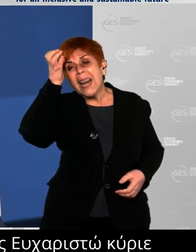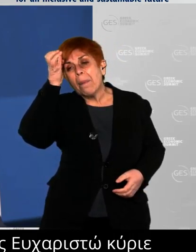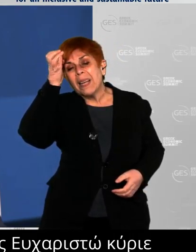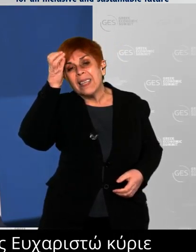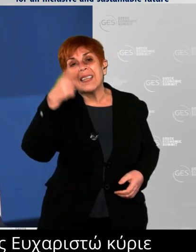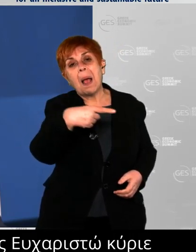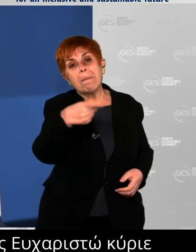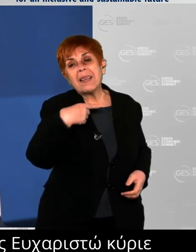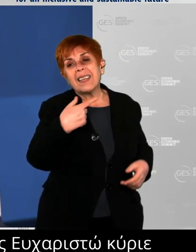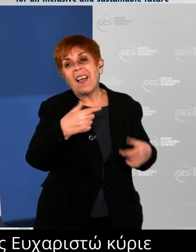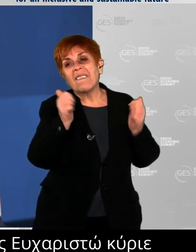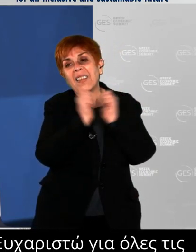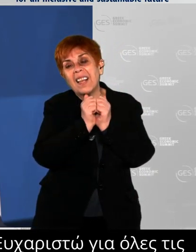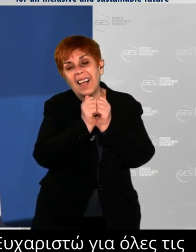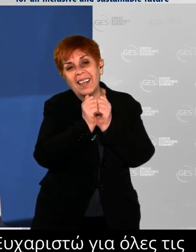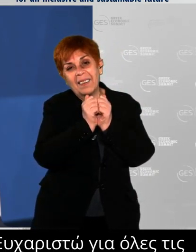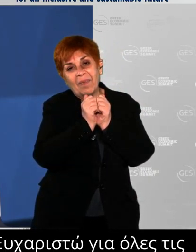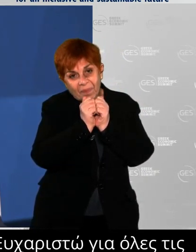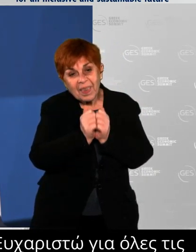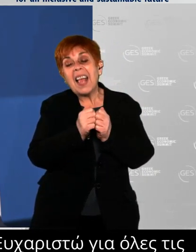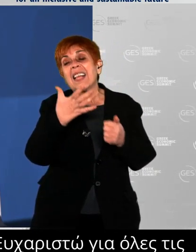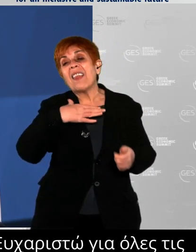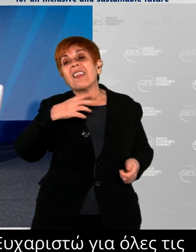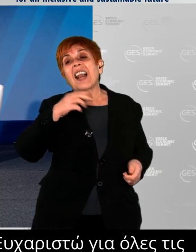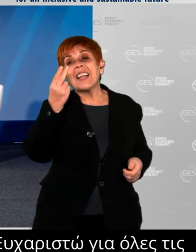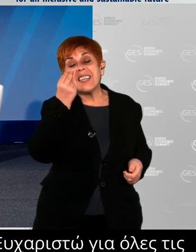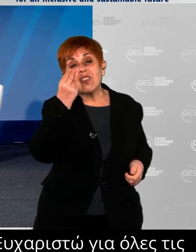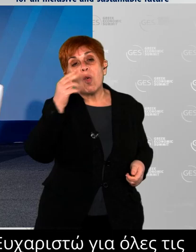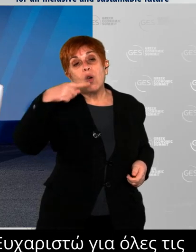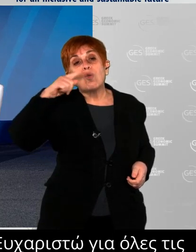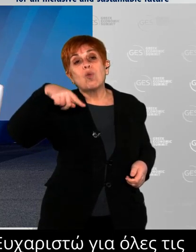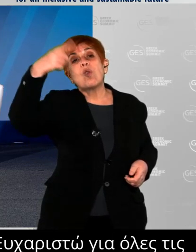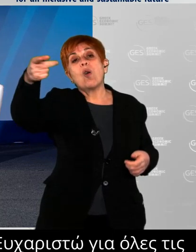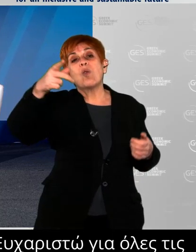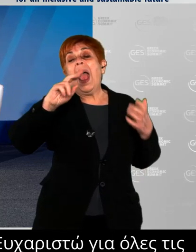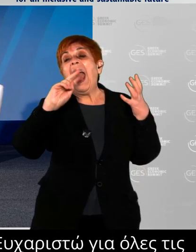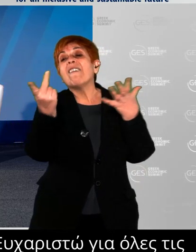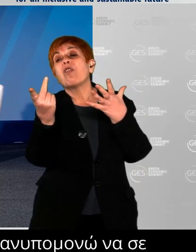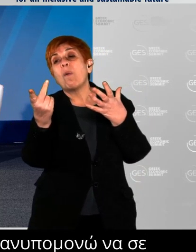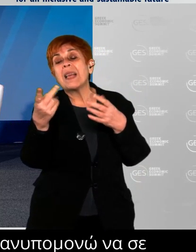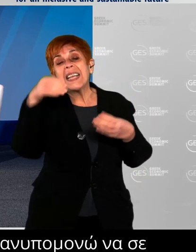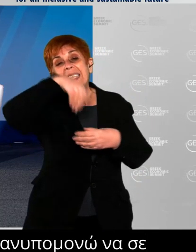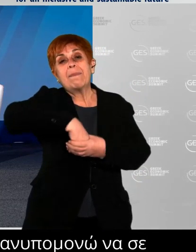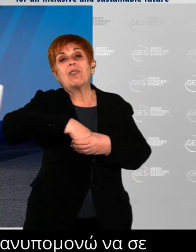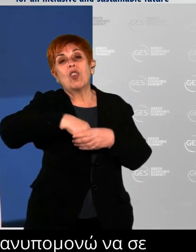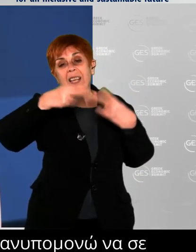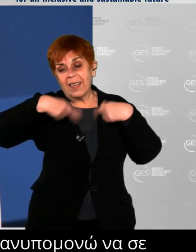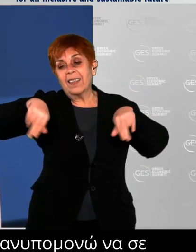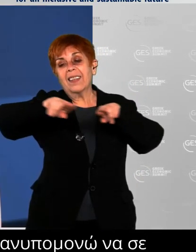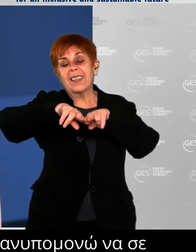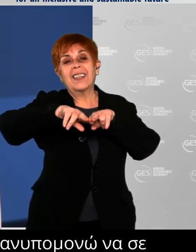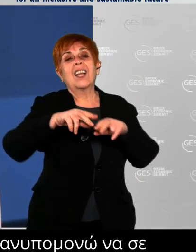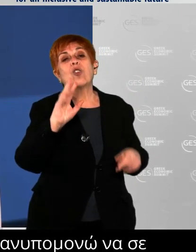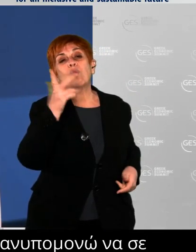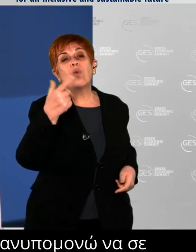look forward to seeing you next year for your seventh. Great. Well, thank you, Nico. There's a PETA coming, a PETA coming coming up next